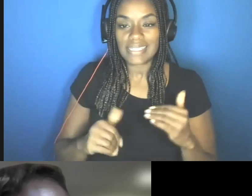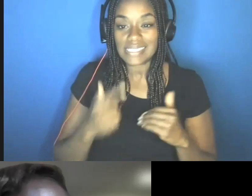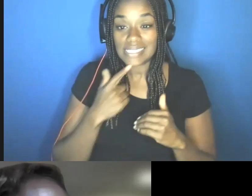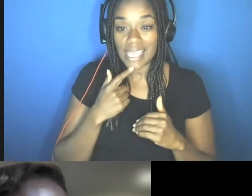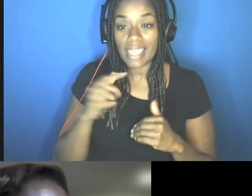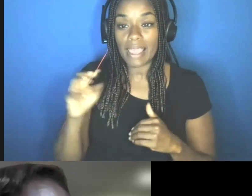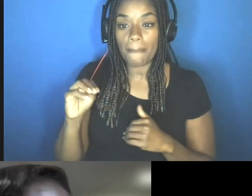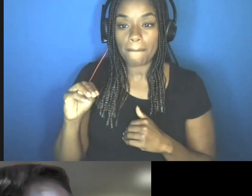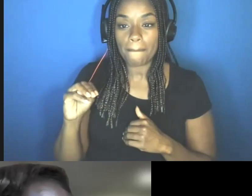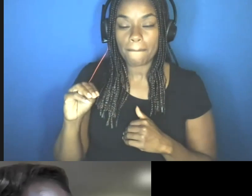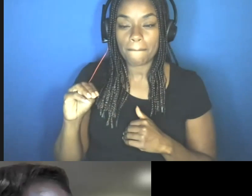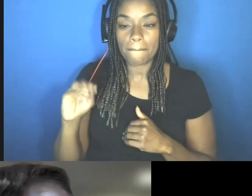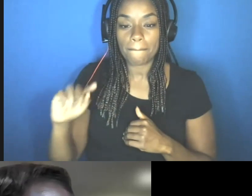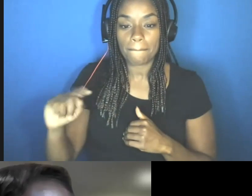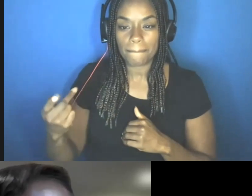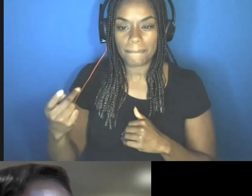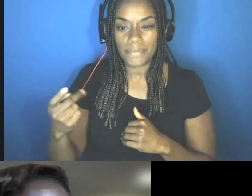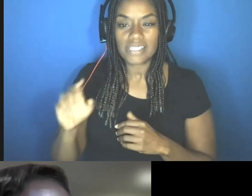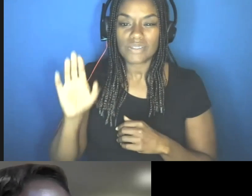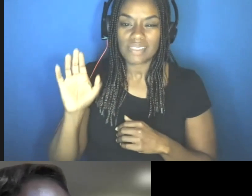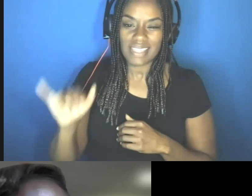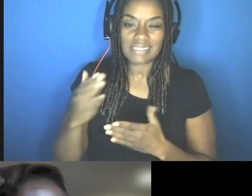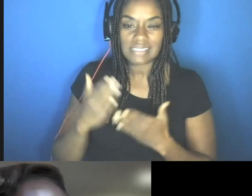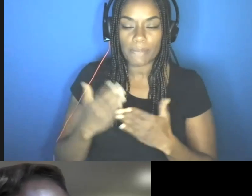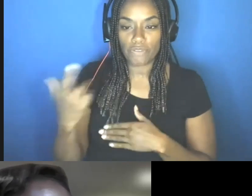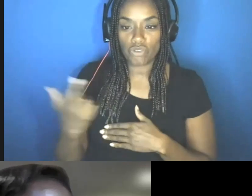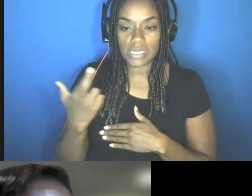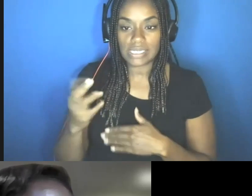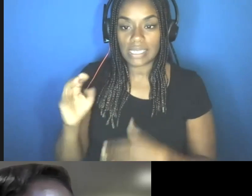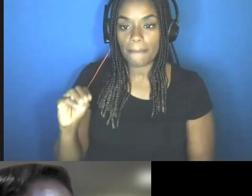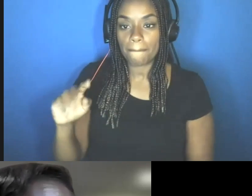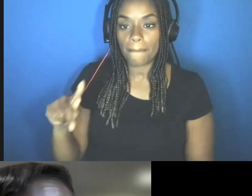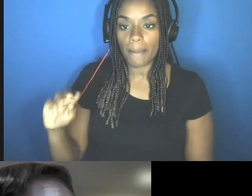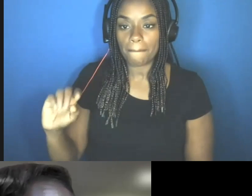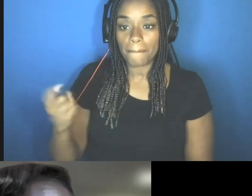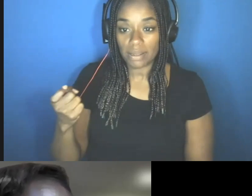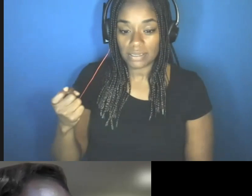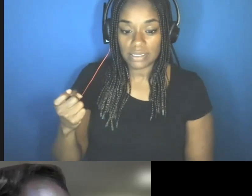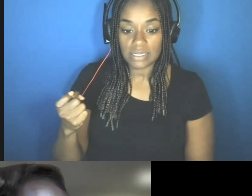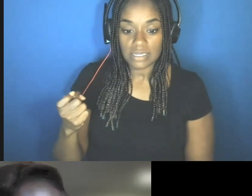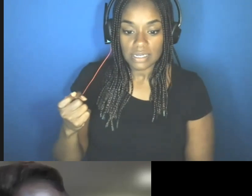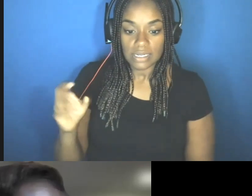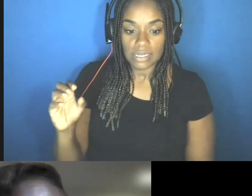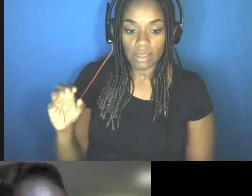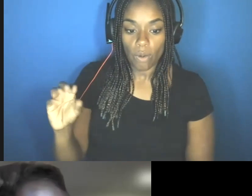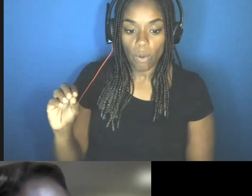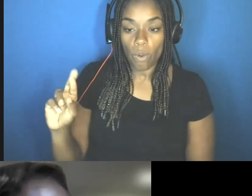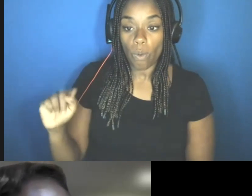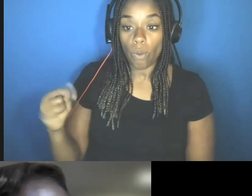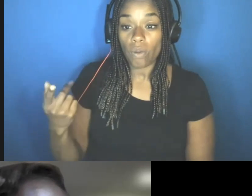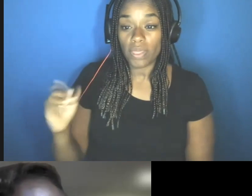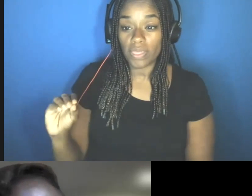those were some of the nuances there. Um, monkeypox is, orthopox virus is the family